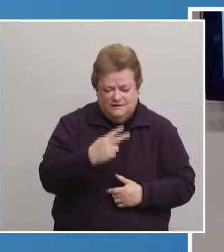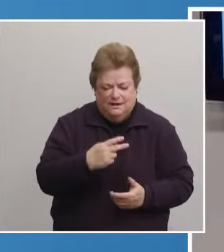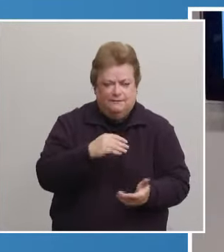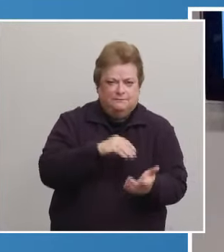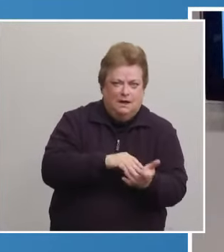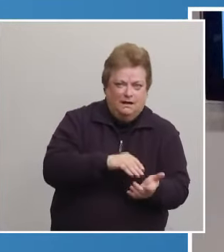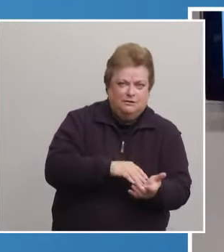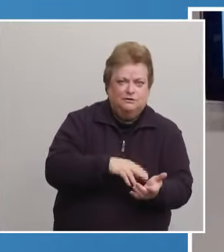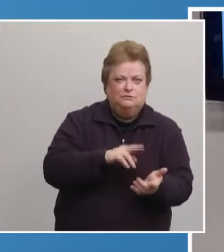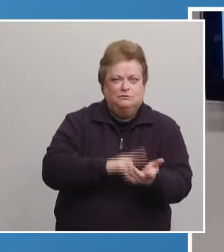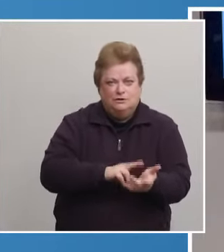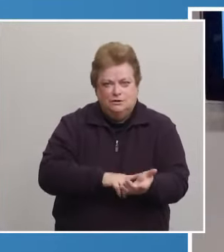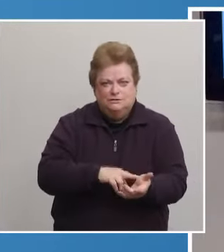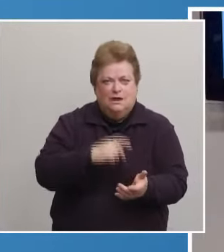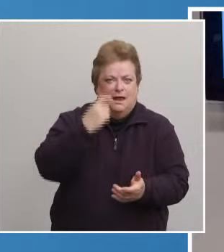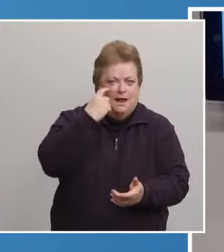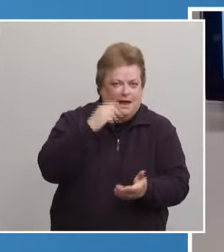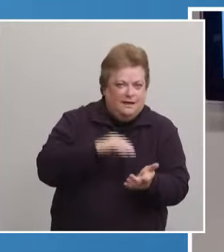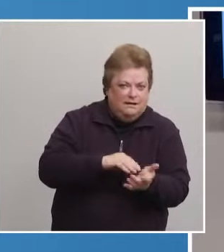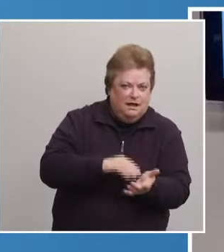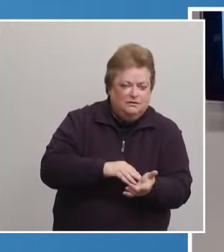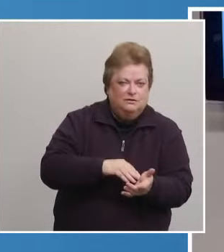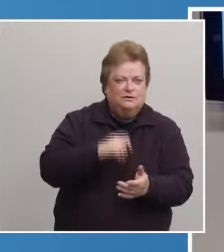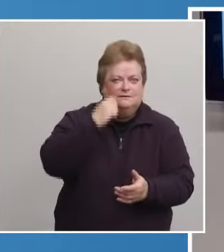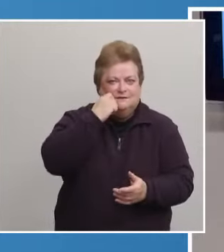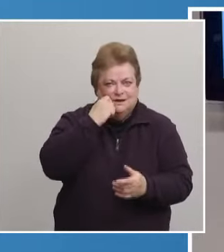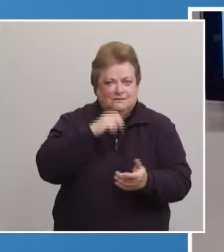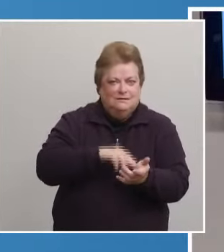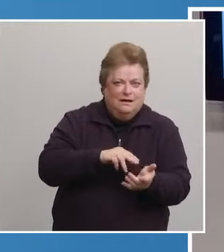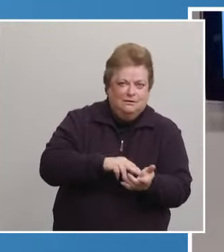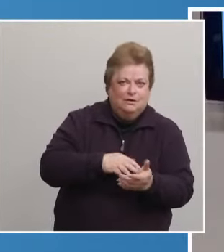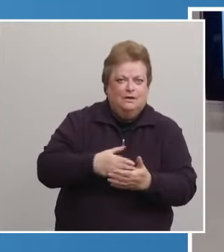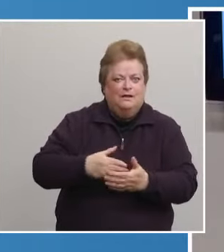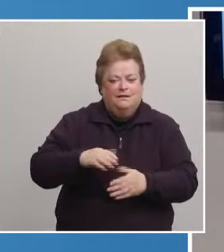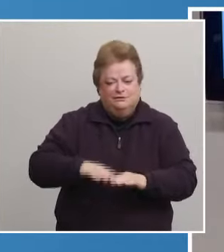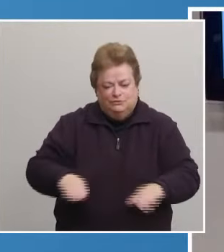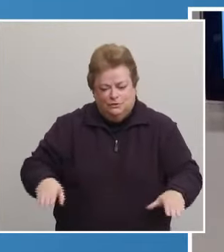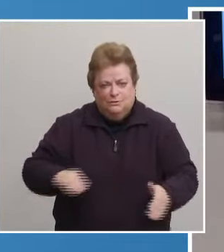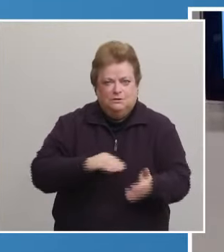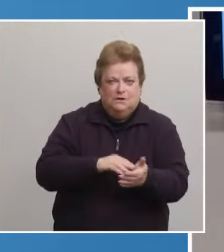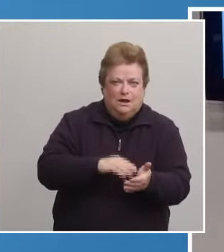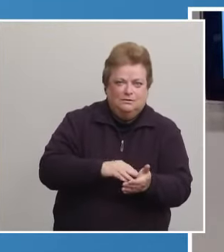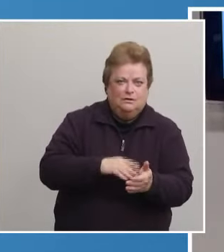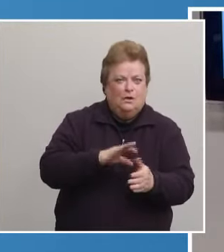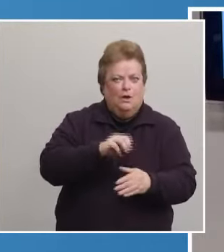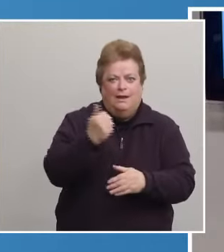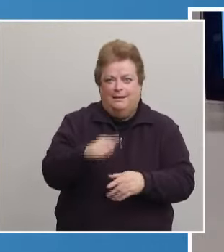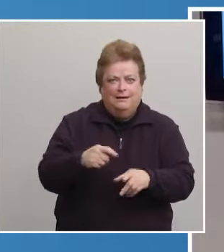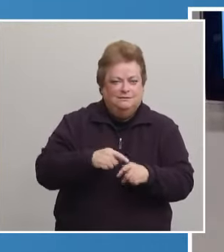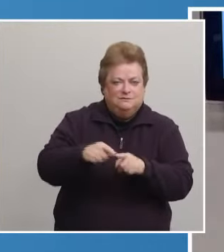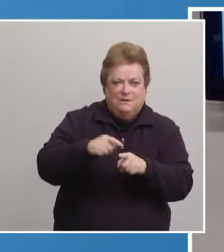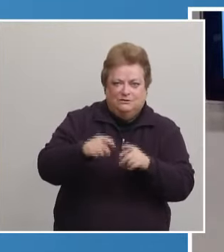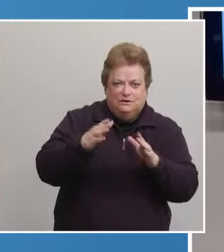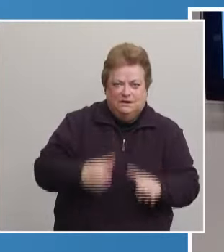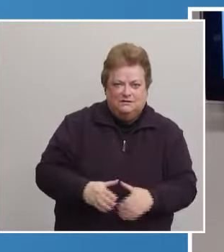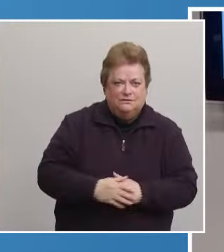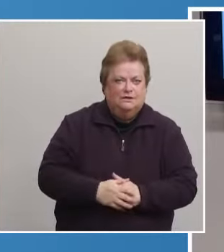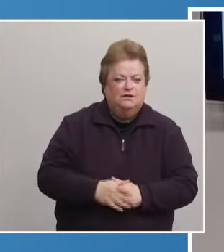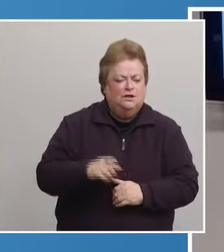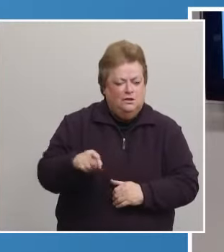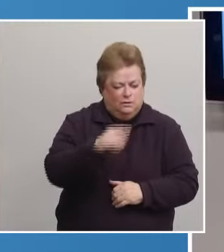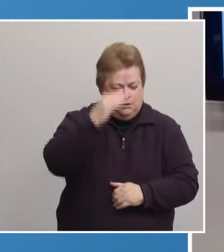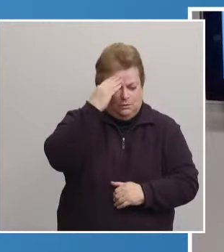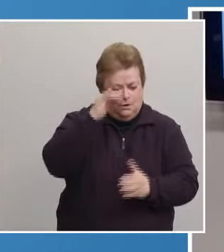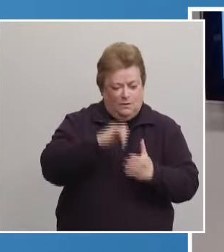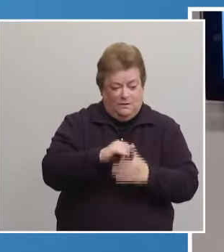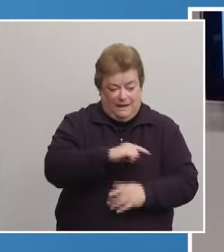optometrist, dermatologist, pediatrician, specialist, or other health care or behavioral health professional. You can be assured that